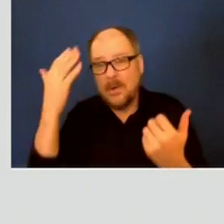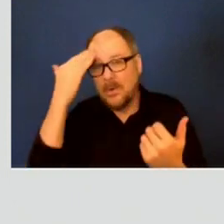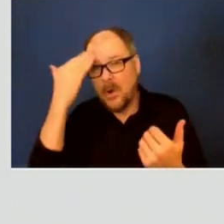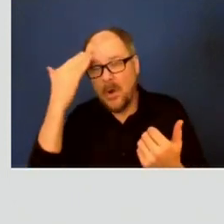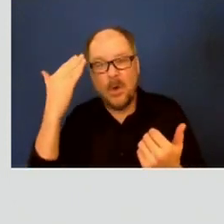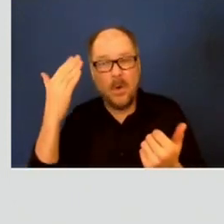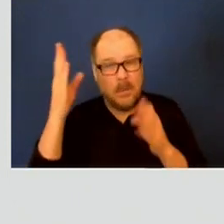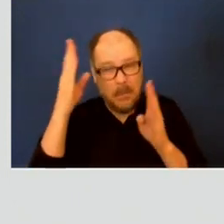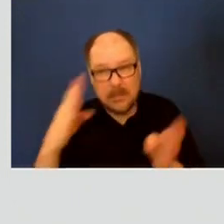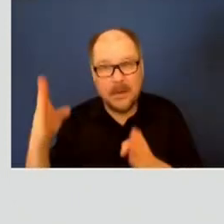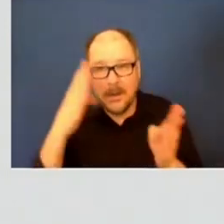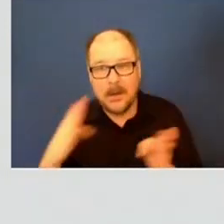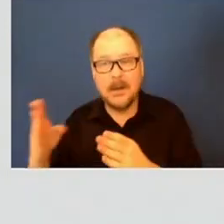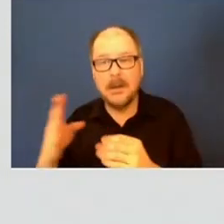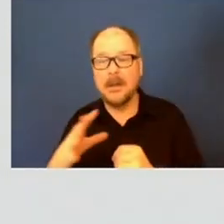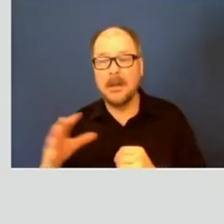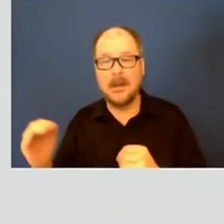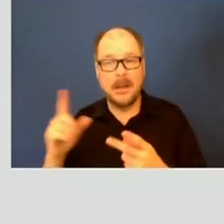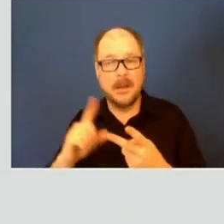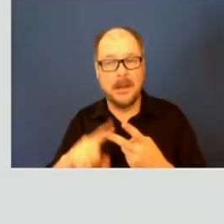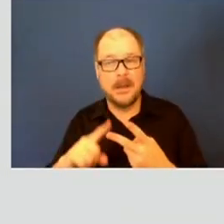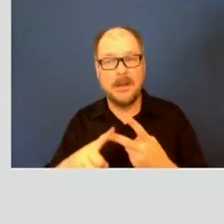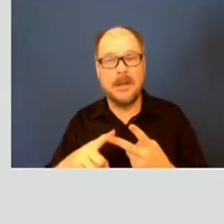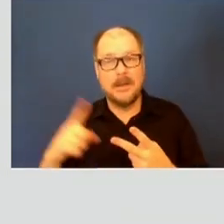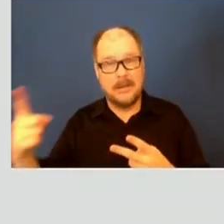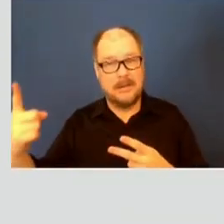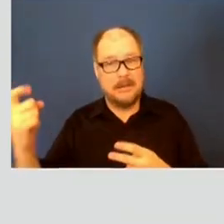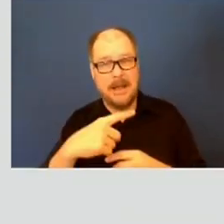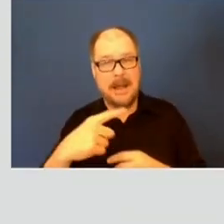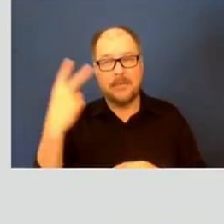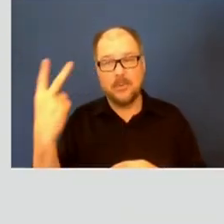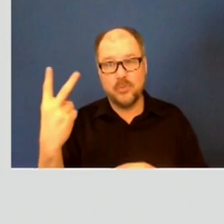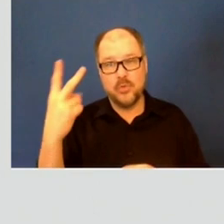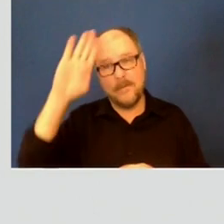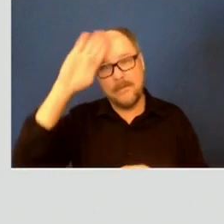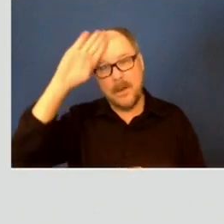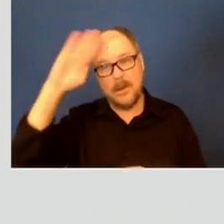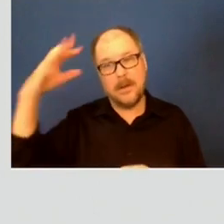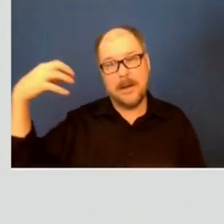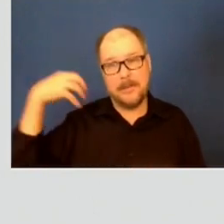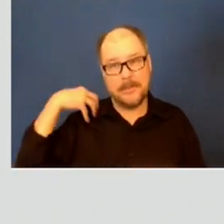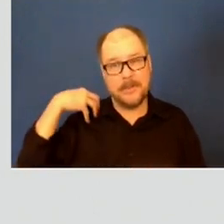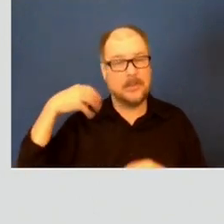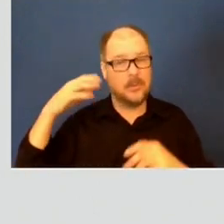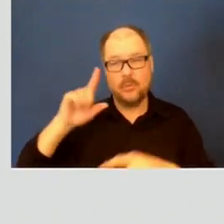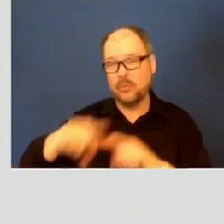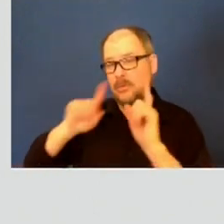questions that he was asking, the two fire captains couldn't answer. Do you think maybe that was part of the problem?